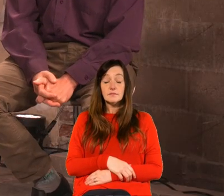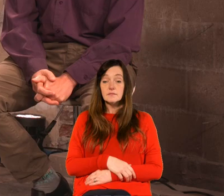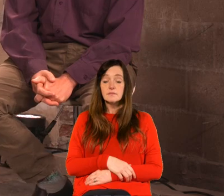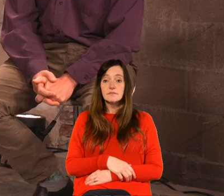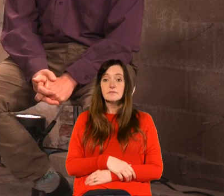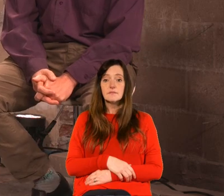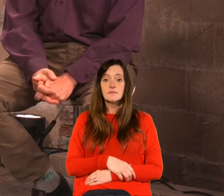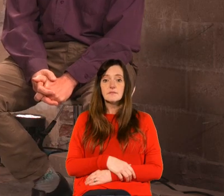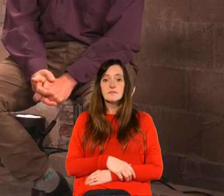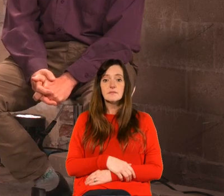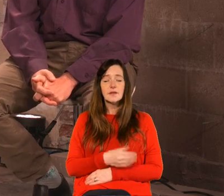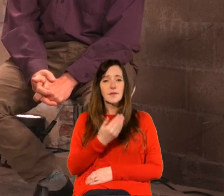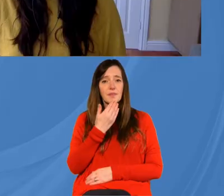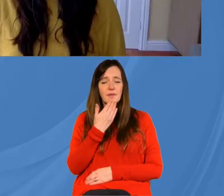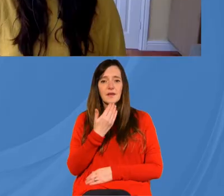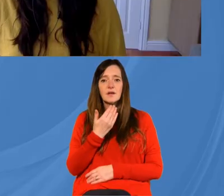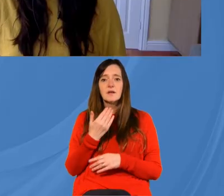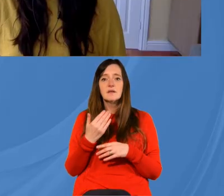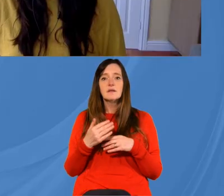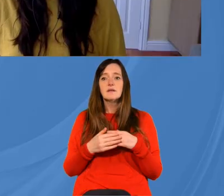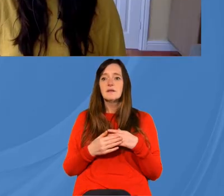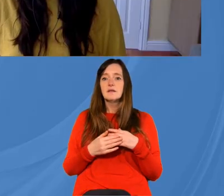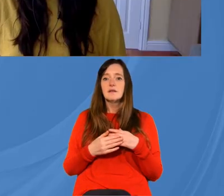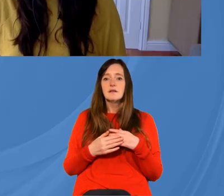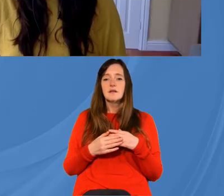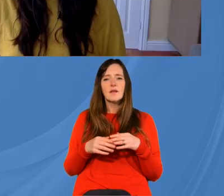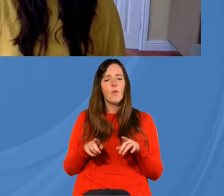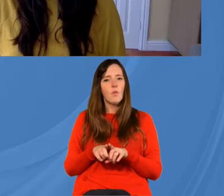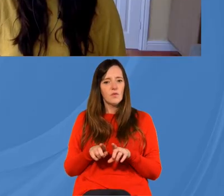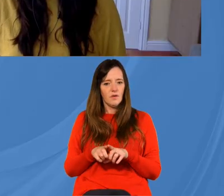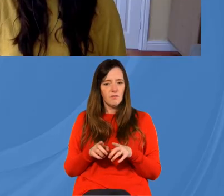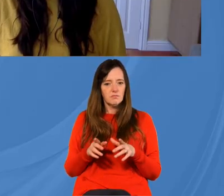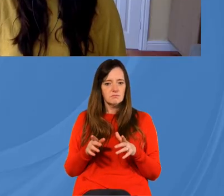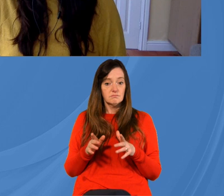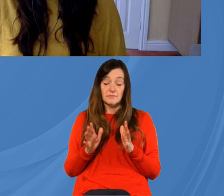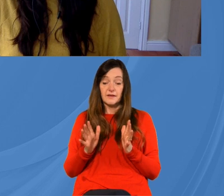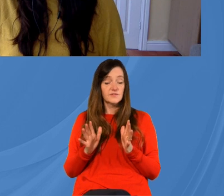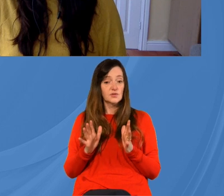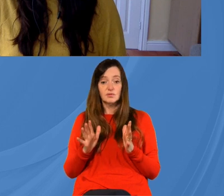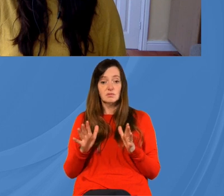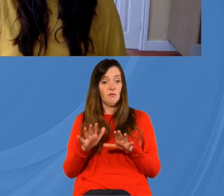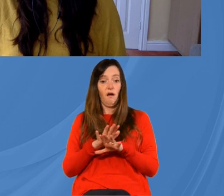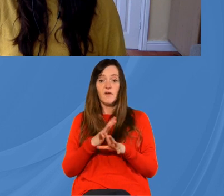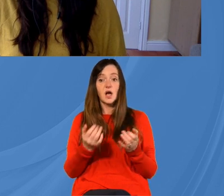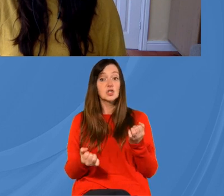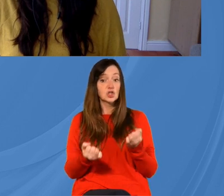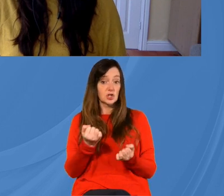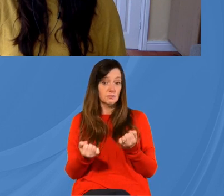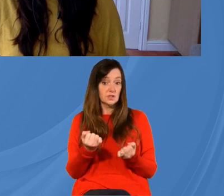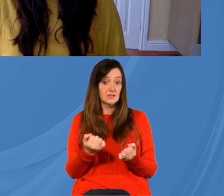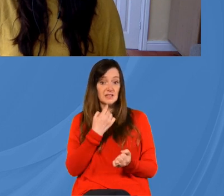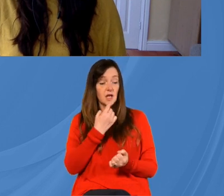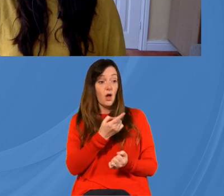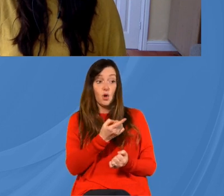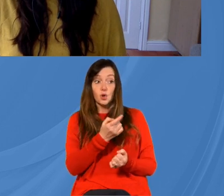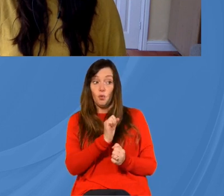those two lines of inquiry i guess the third one that eventually we have to start talking about is judgment that even though your life might be perfect now one day you have to